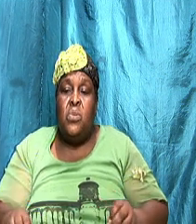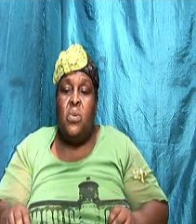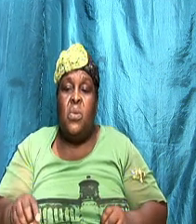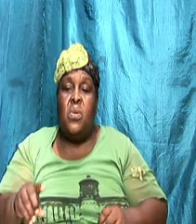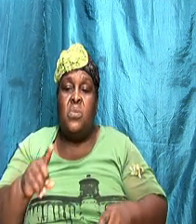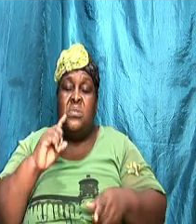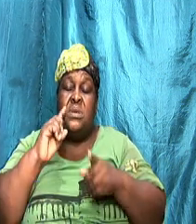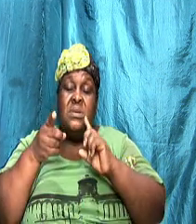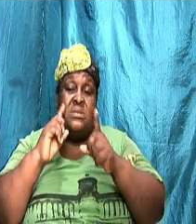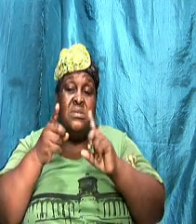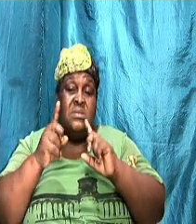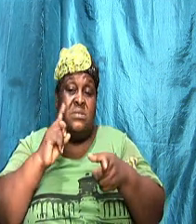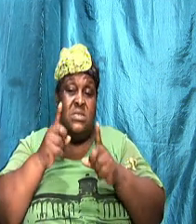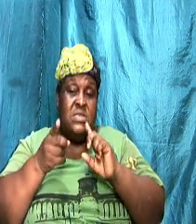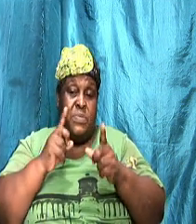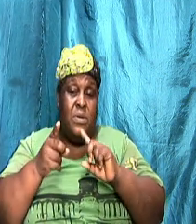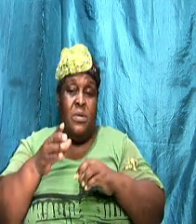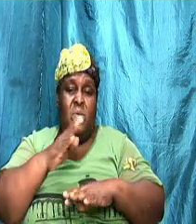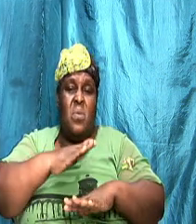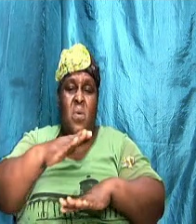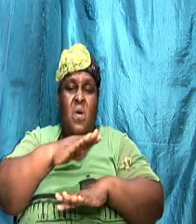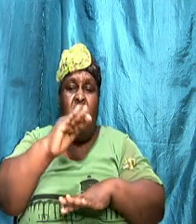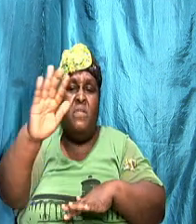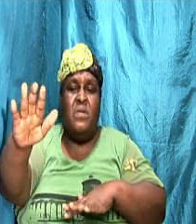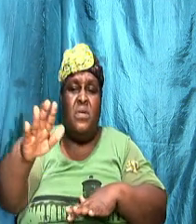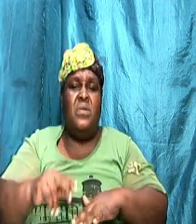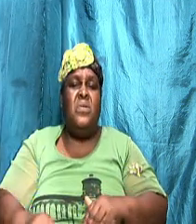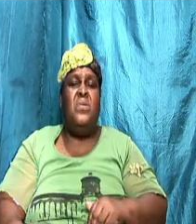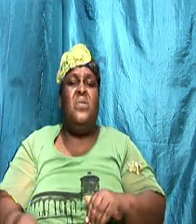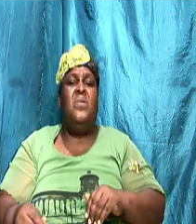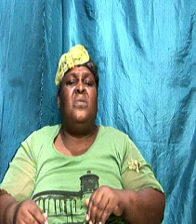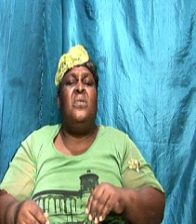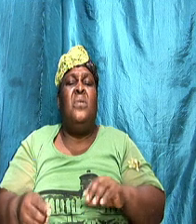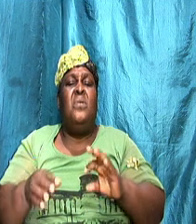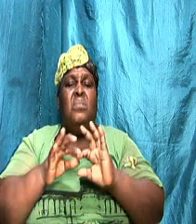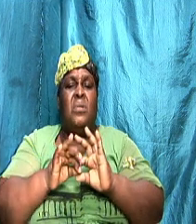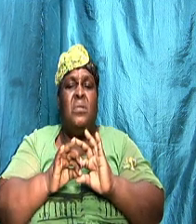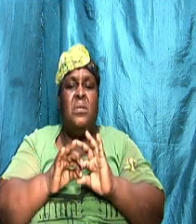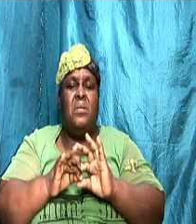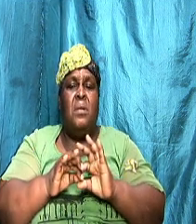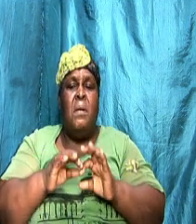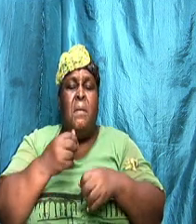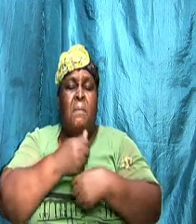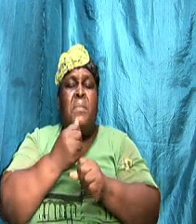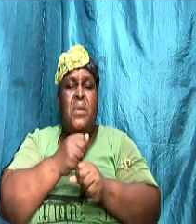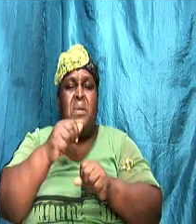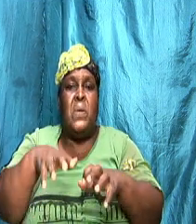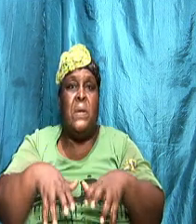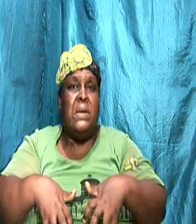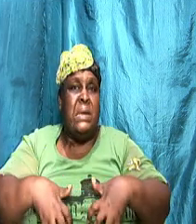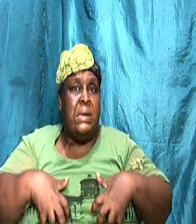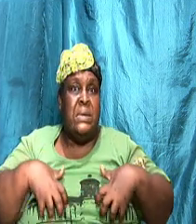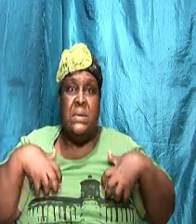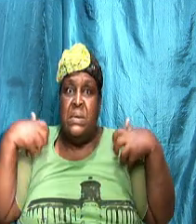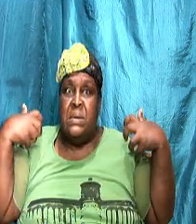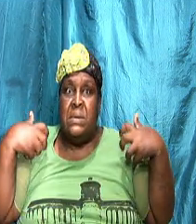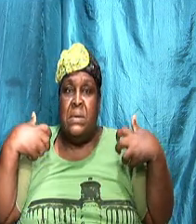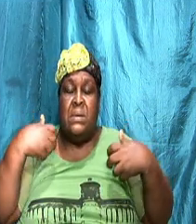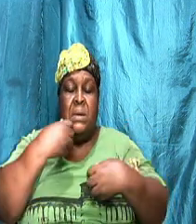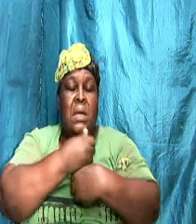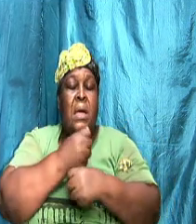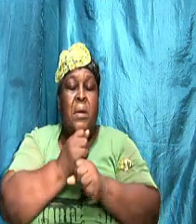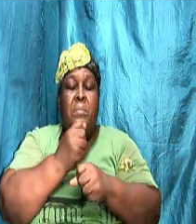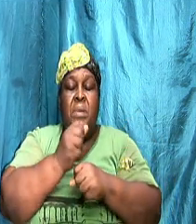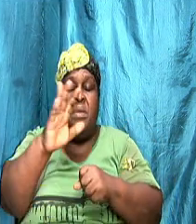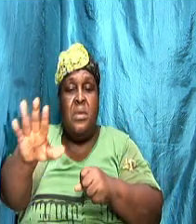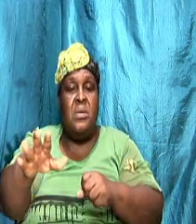Don't speak over your partner. This will only make you angrier or make your partner angrier.